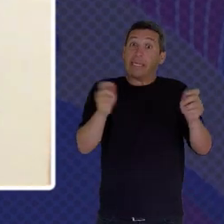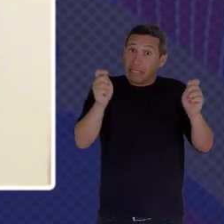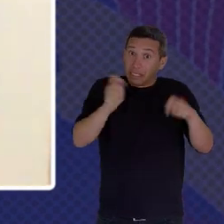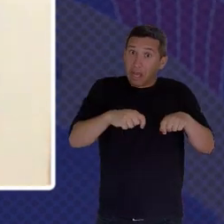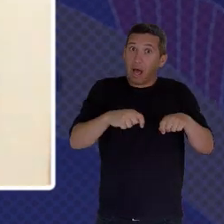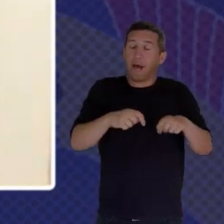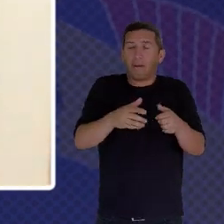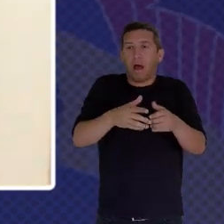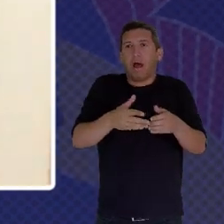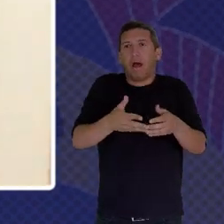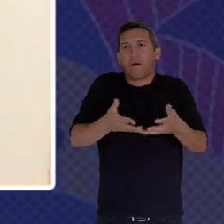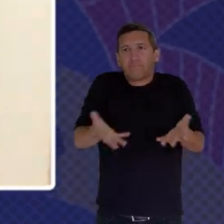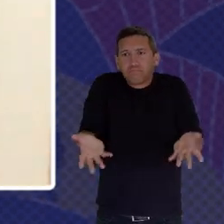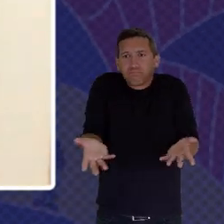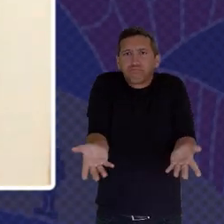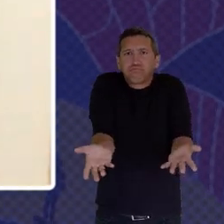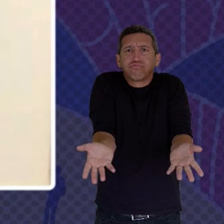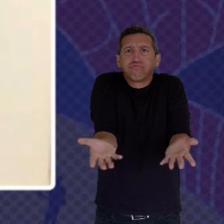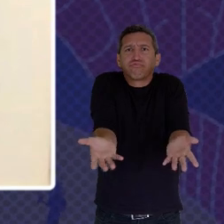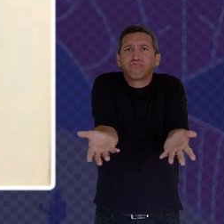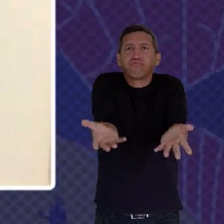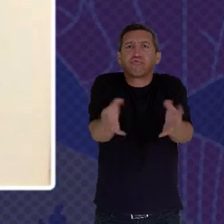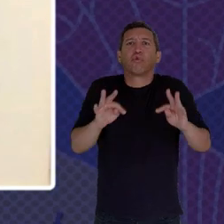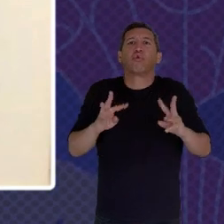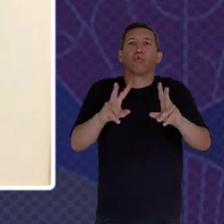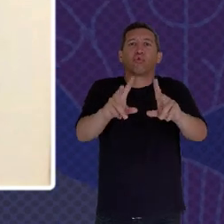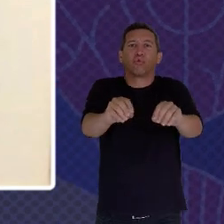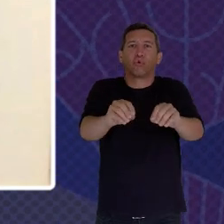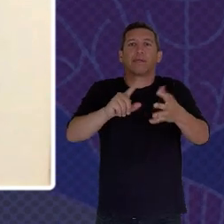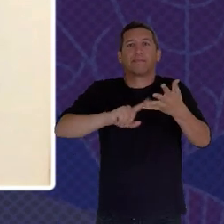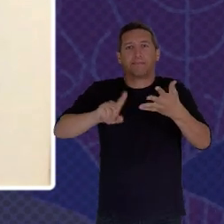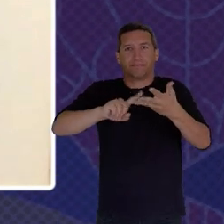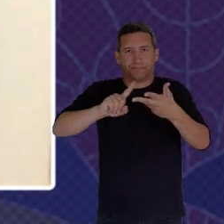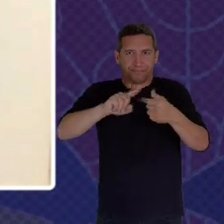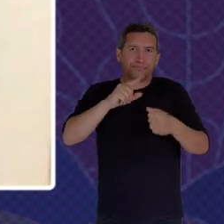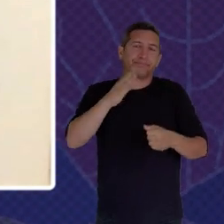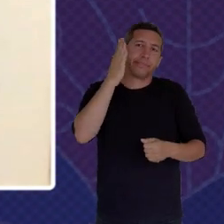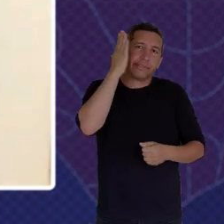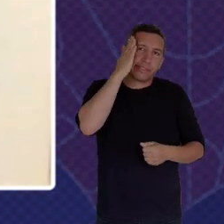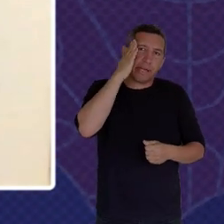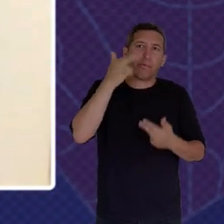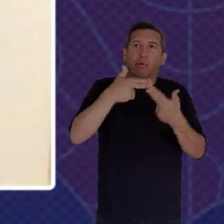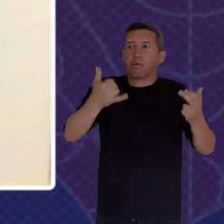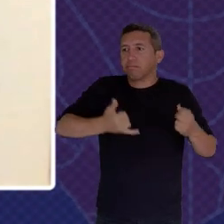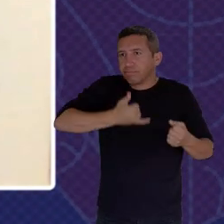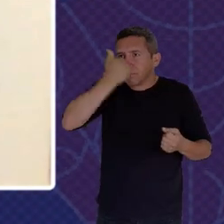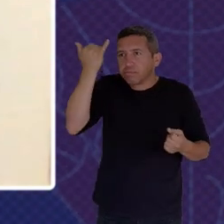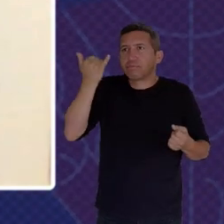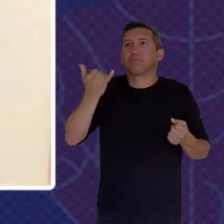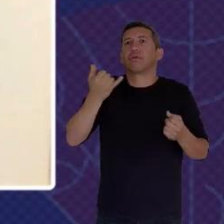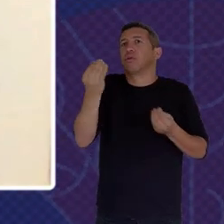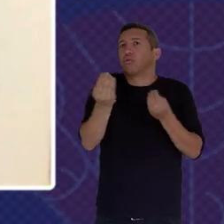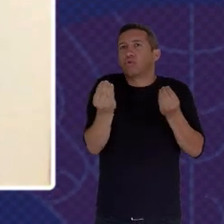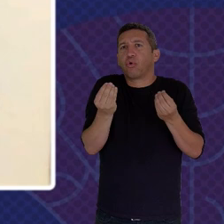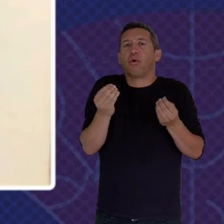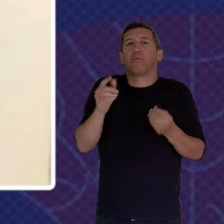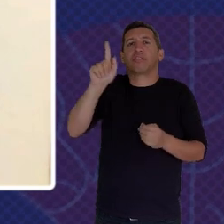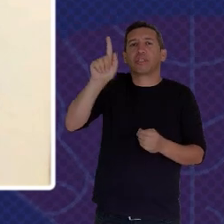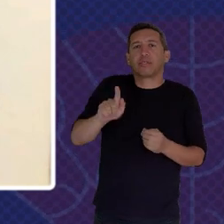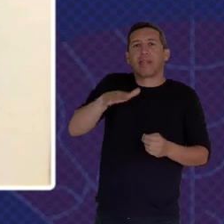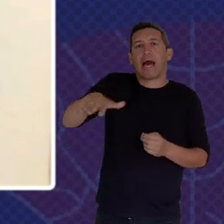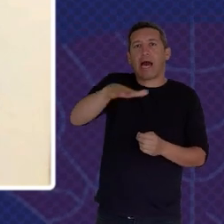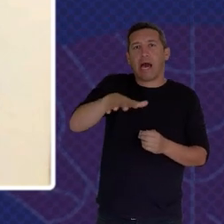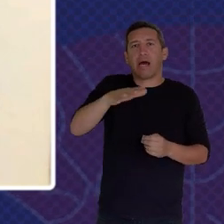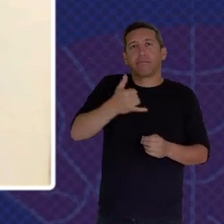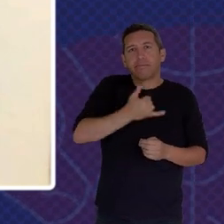All Our Situations Disaster Management As Well And So That Is Why CSEC Was